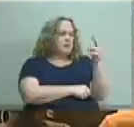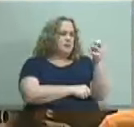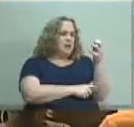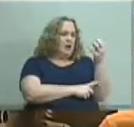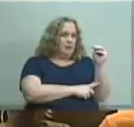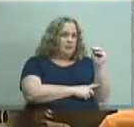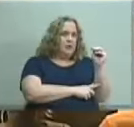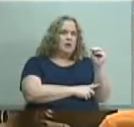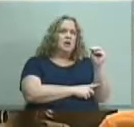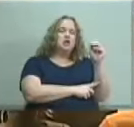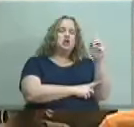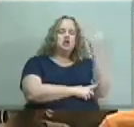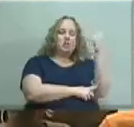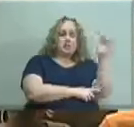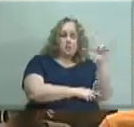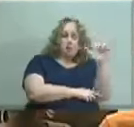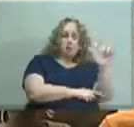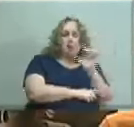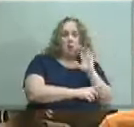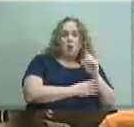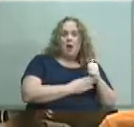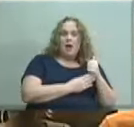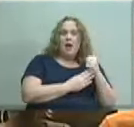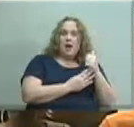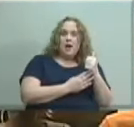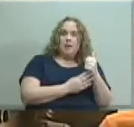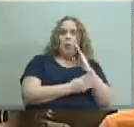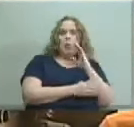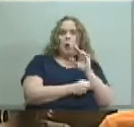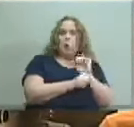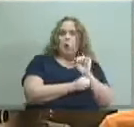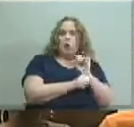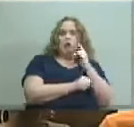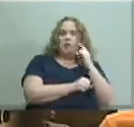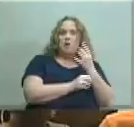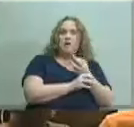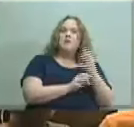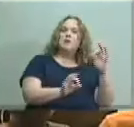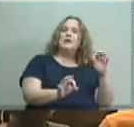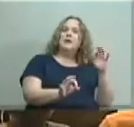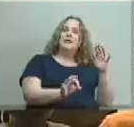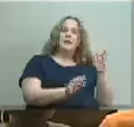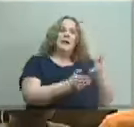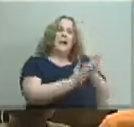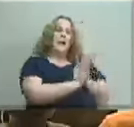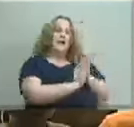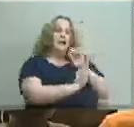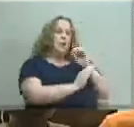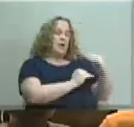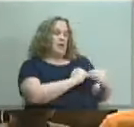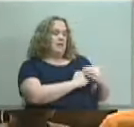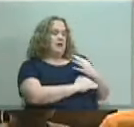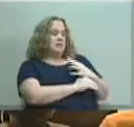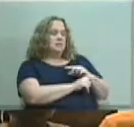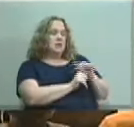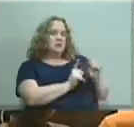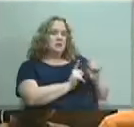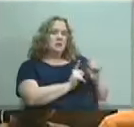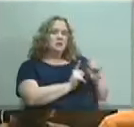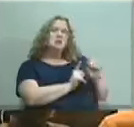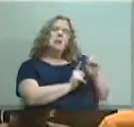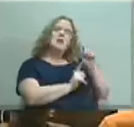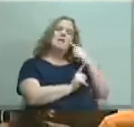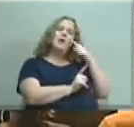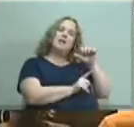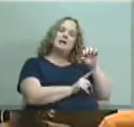number of organizations such as trees louisville that can work pretty much for free with us if we ask for their advice but in this particular case i'd like us to you know